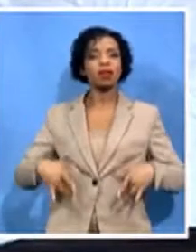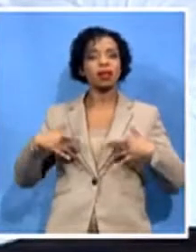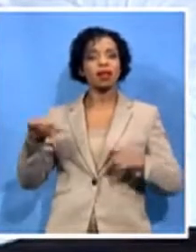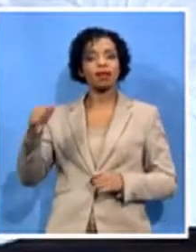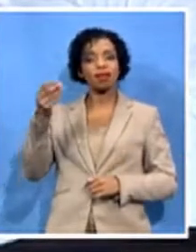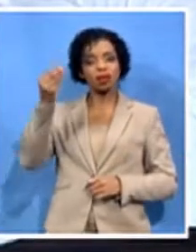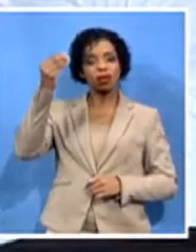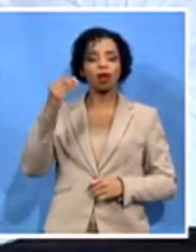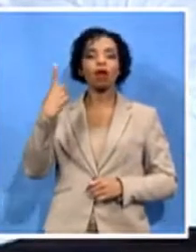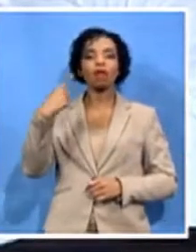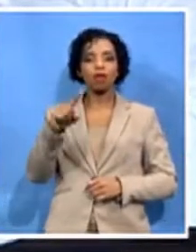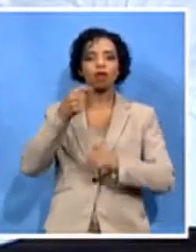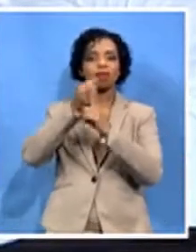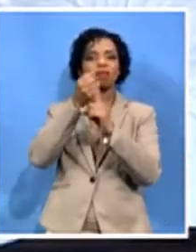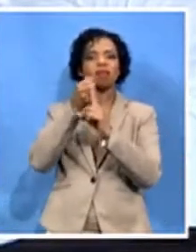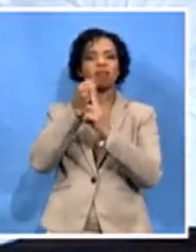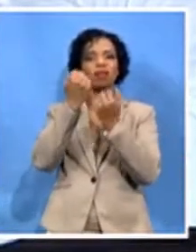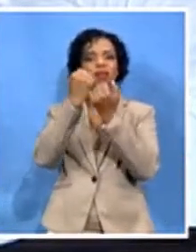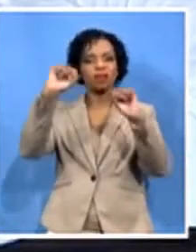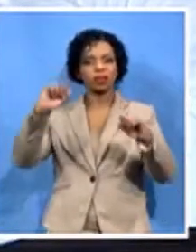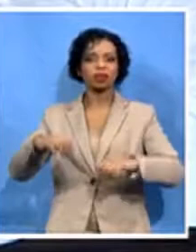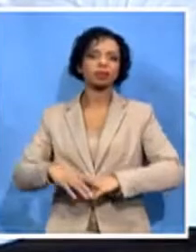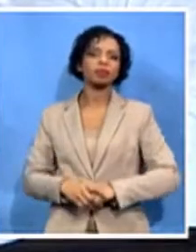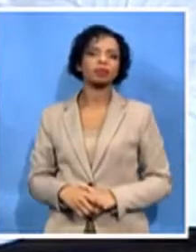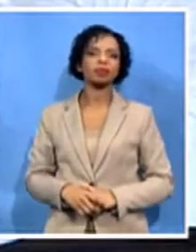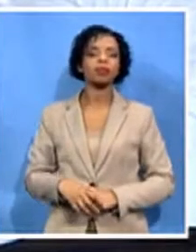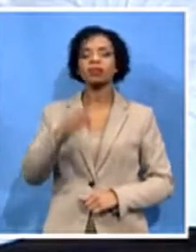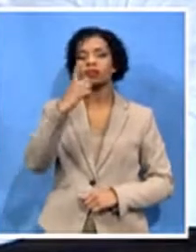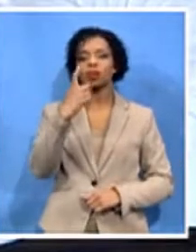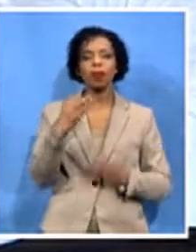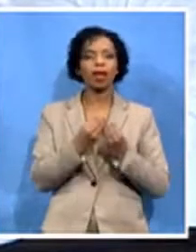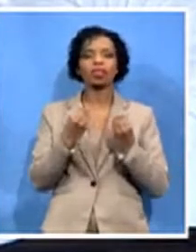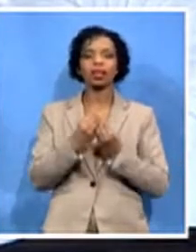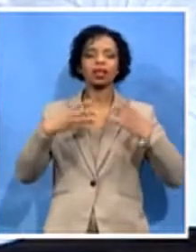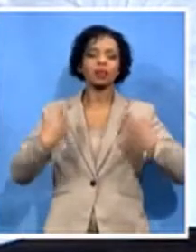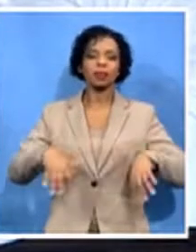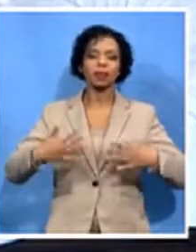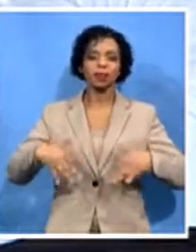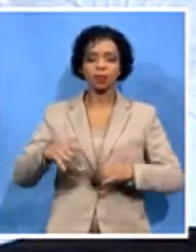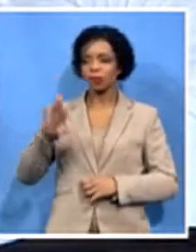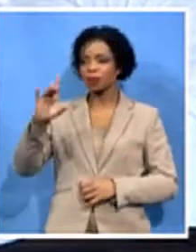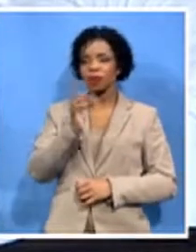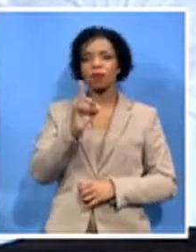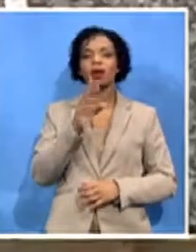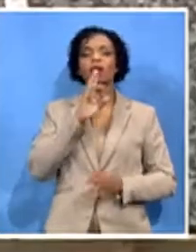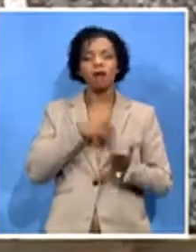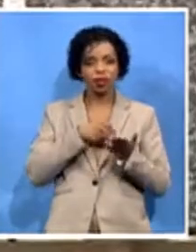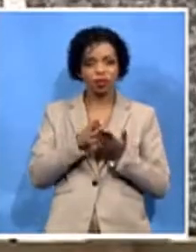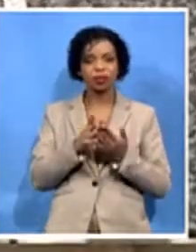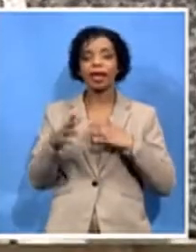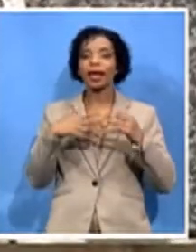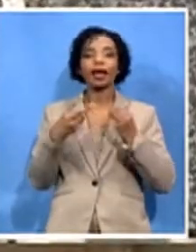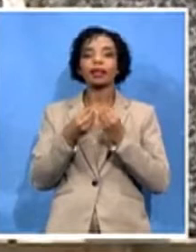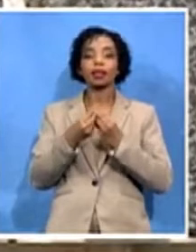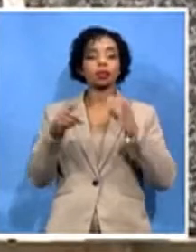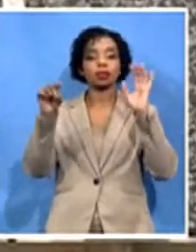One thing that was outstanding about him is that he was honest and hated anything negative. He encouraged us to love one